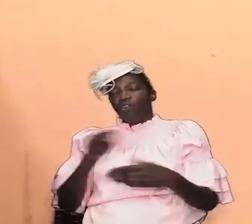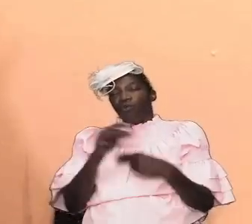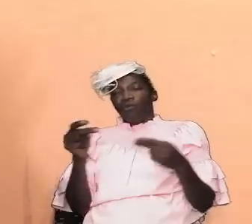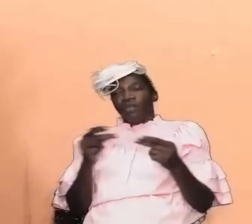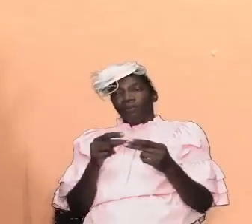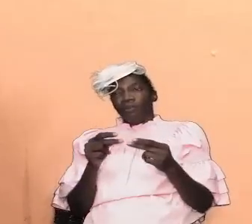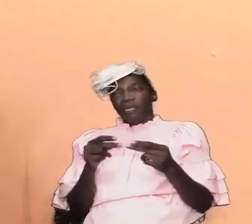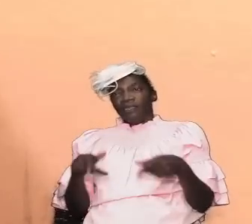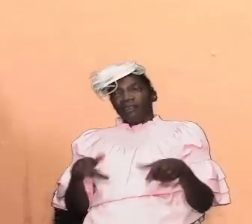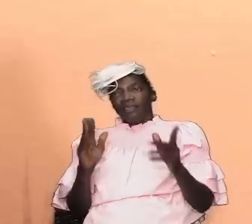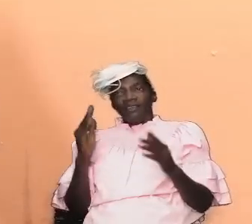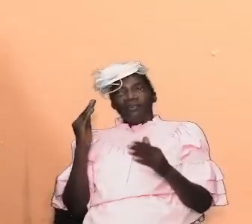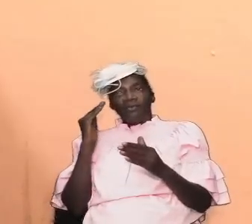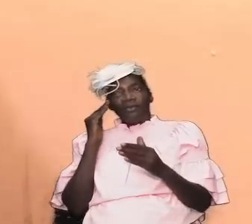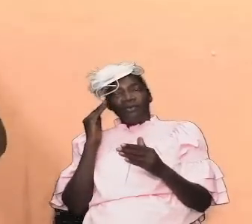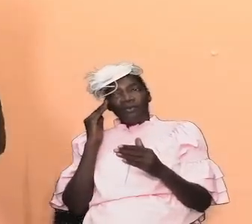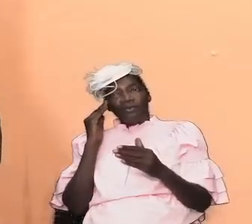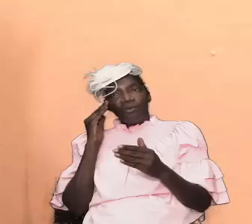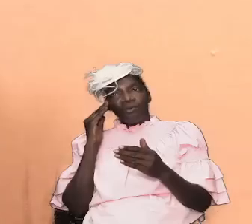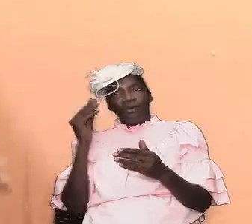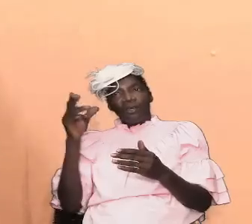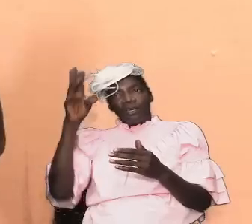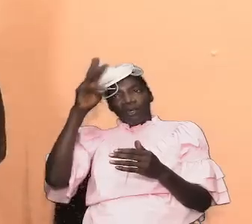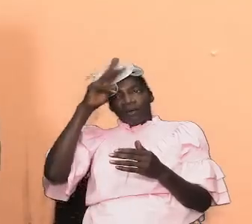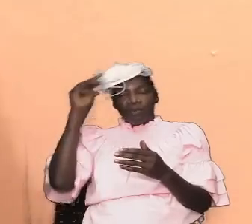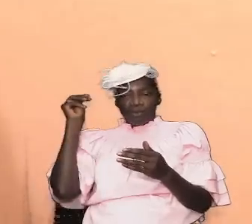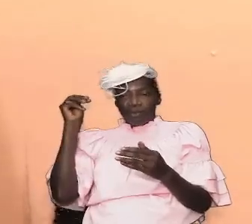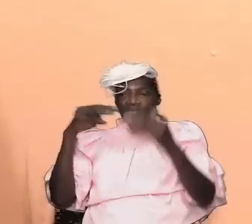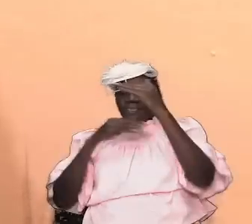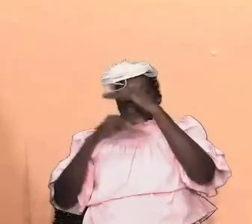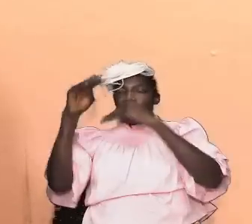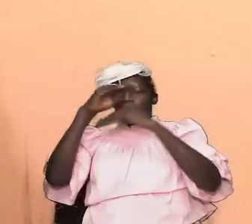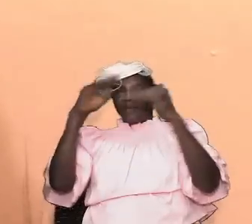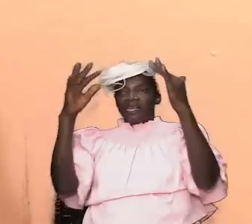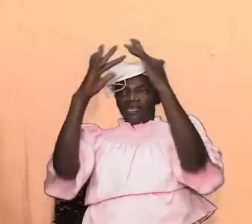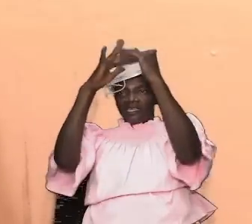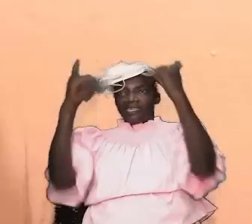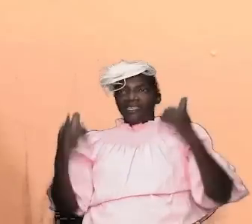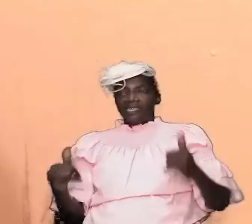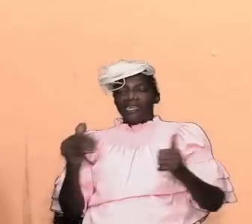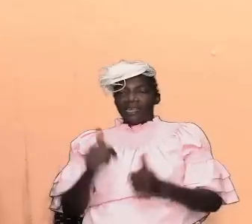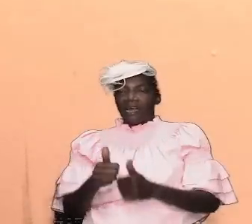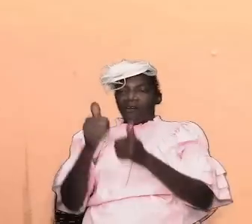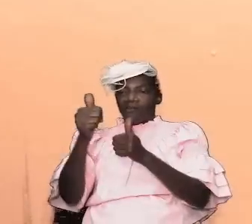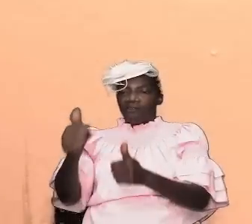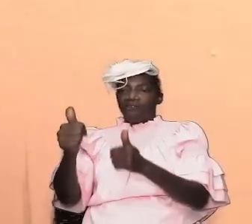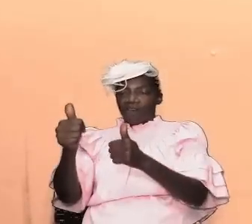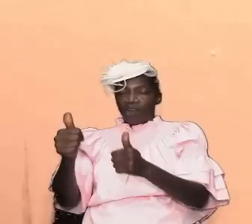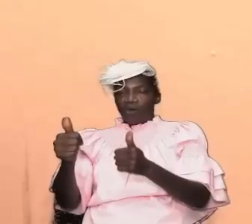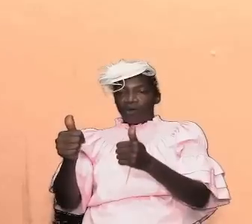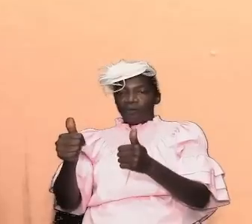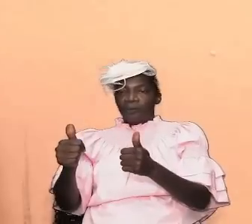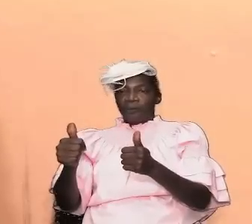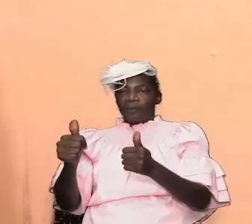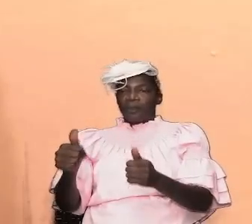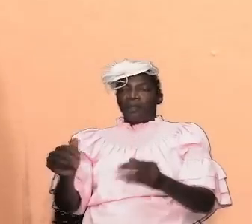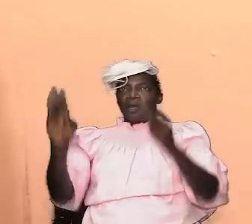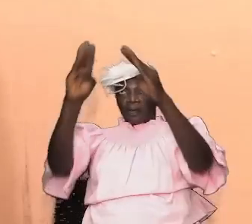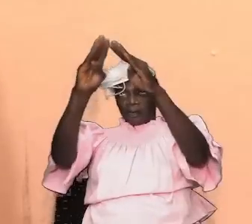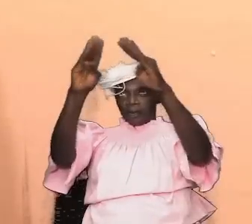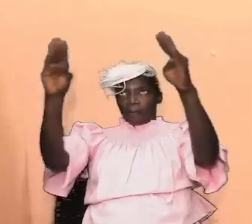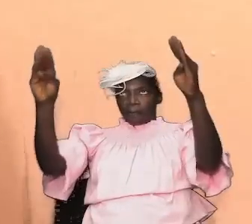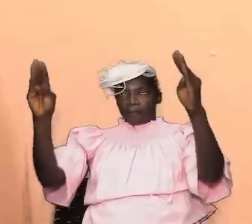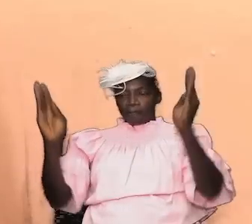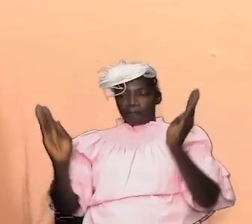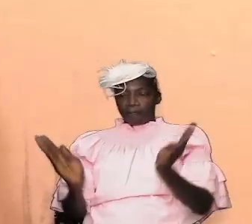but just to let us know that moses erected the tent and he followed the pattern that god gave him